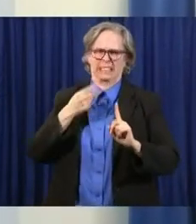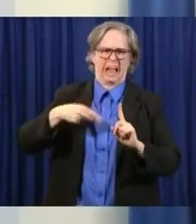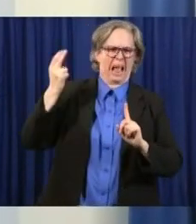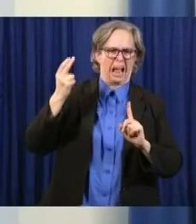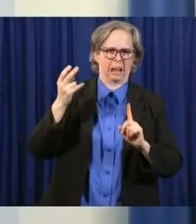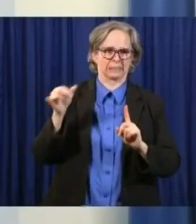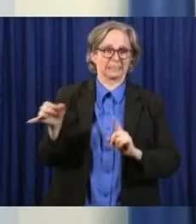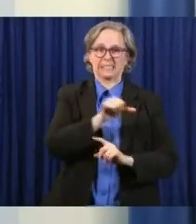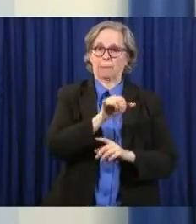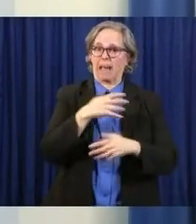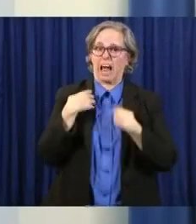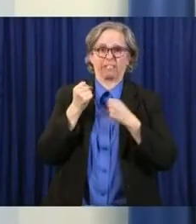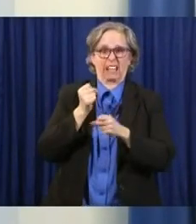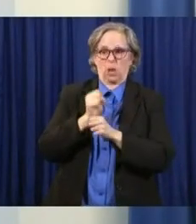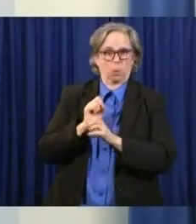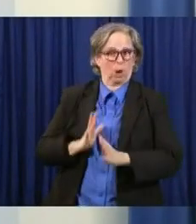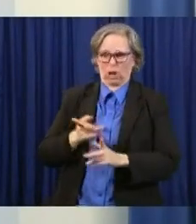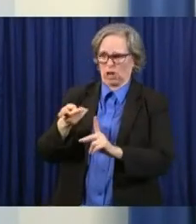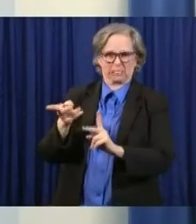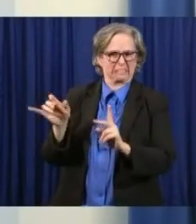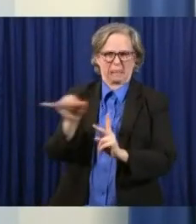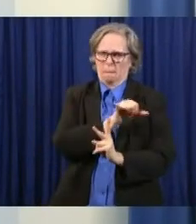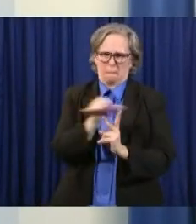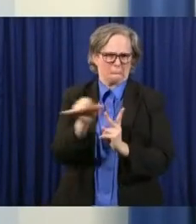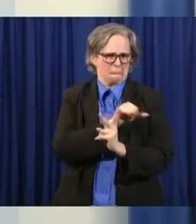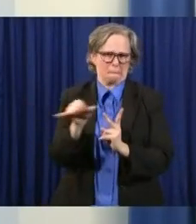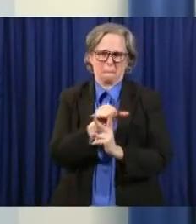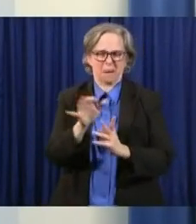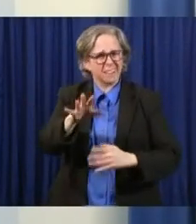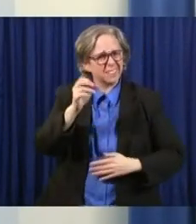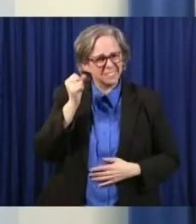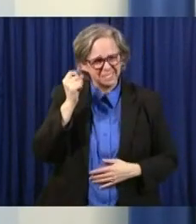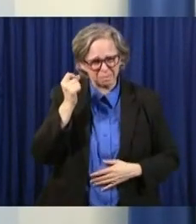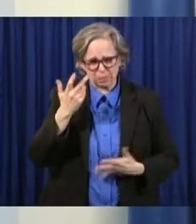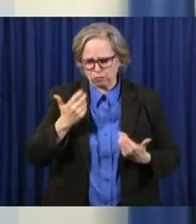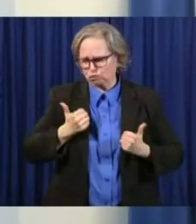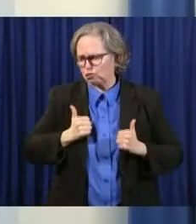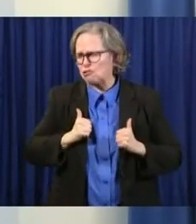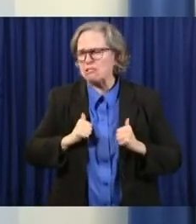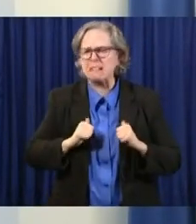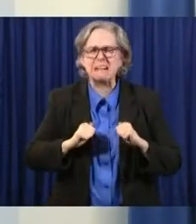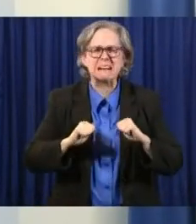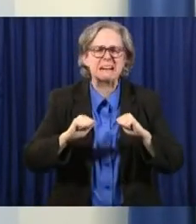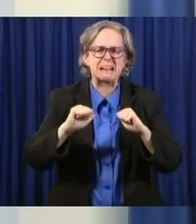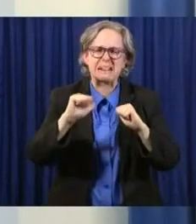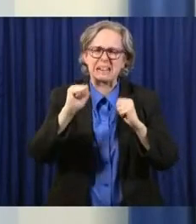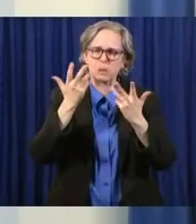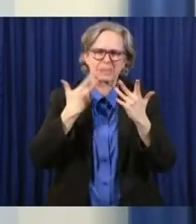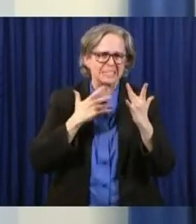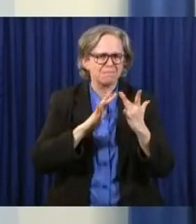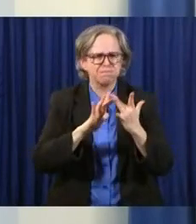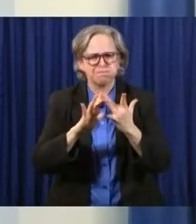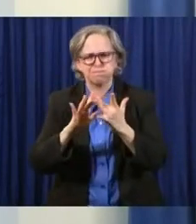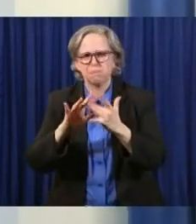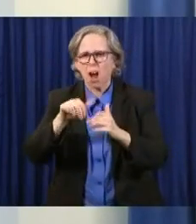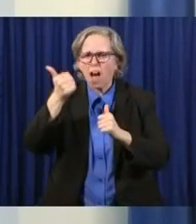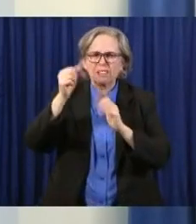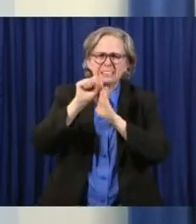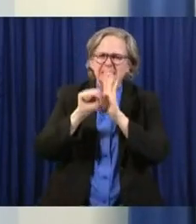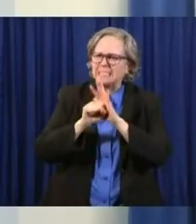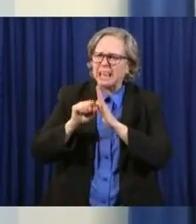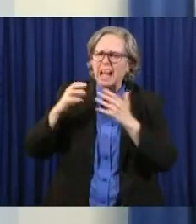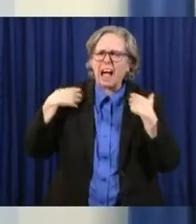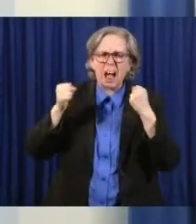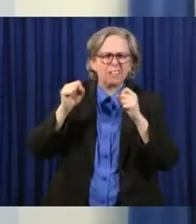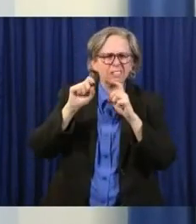doing everything we can. And I talk to my fellow state health directors, and we're seeing this everywhere.